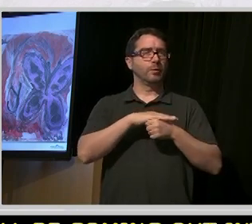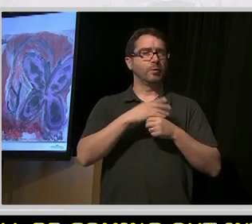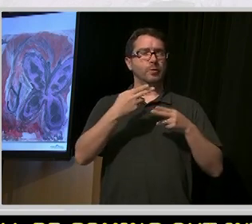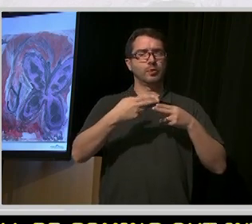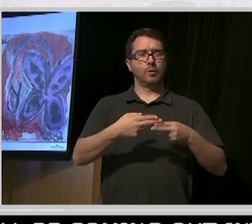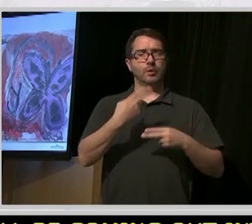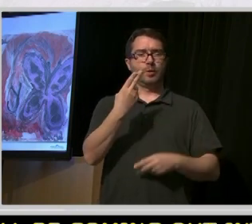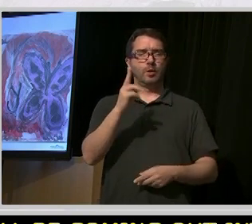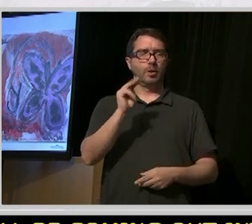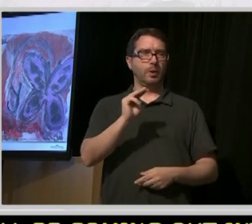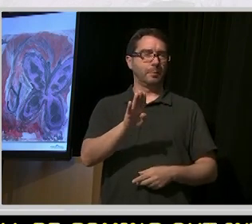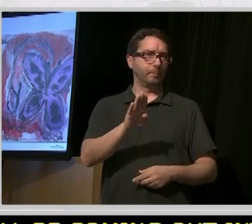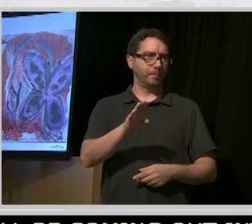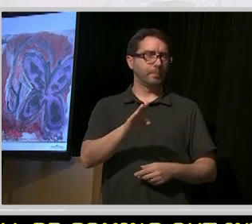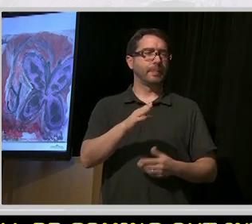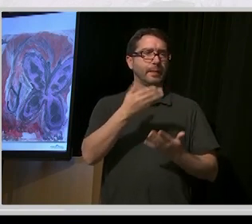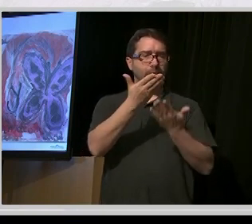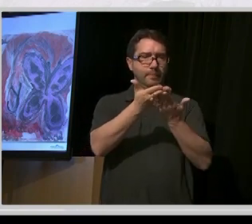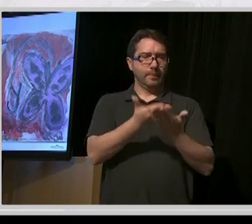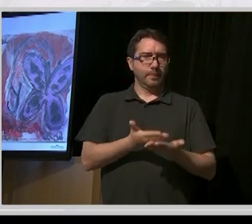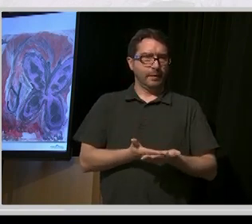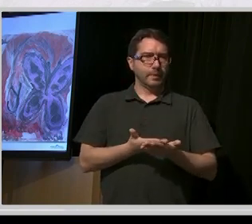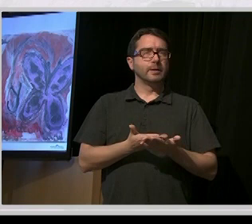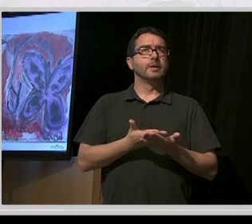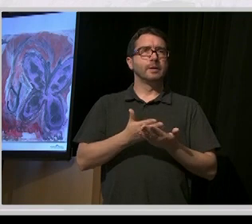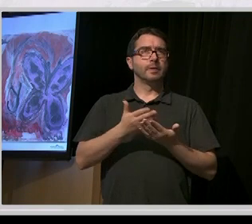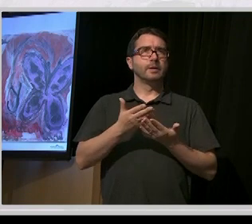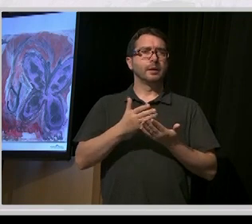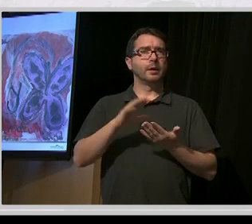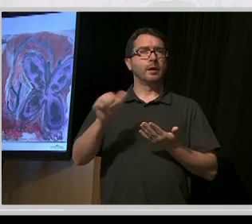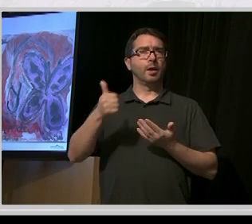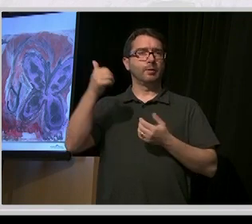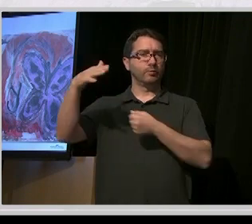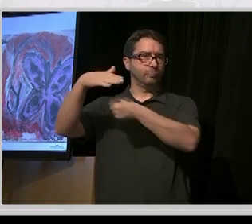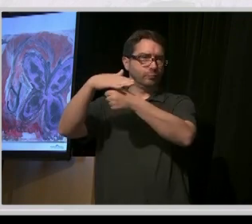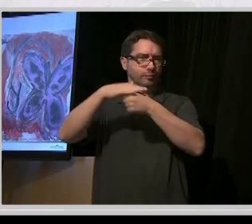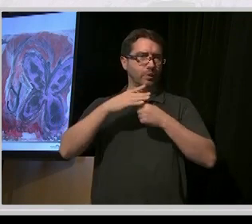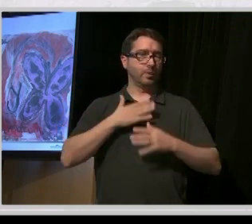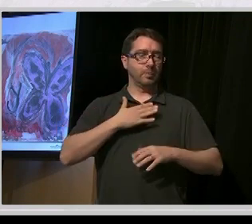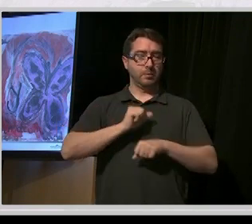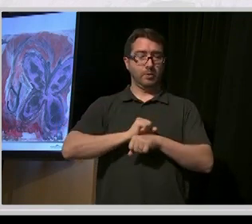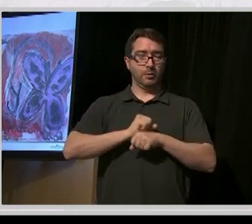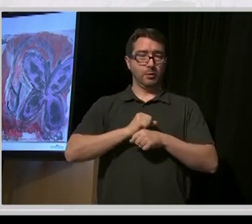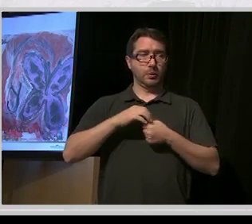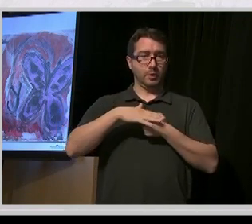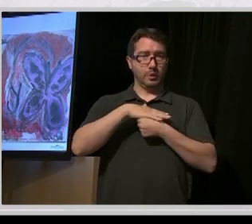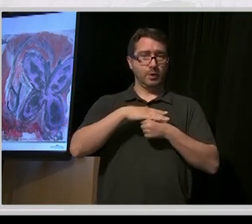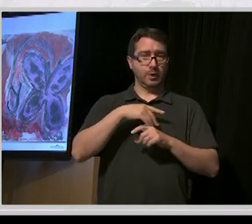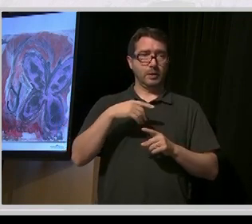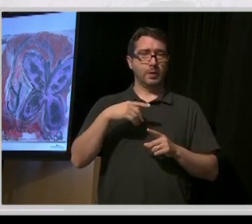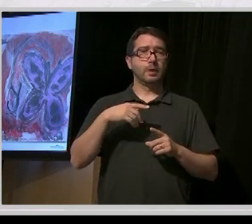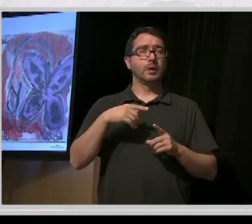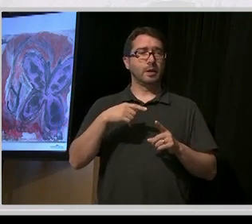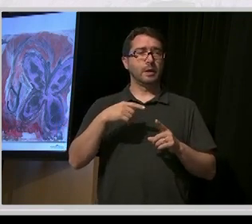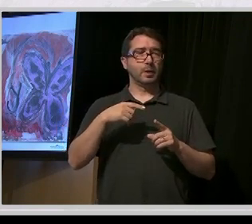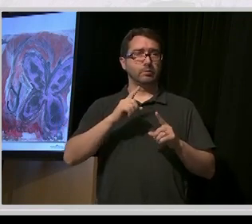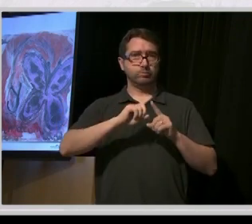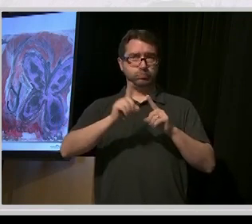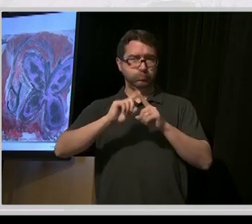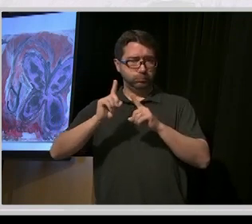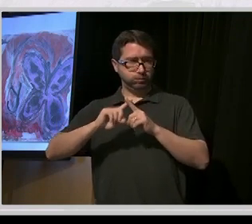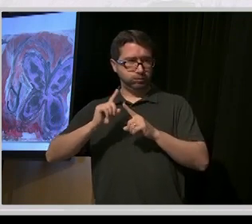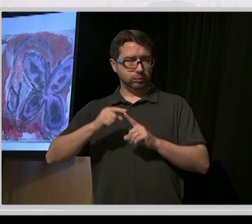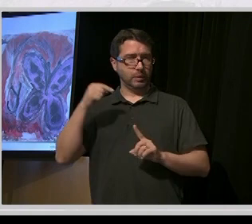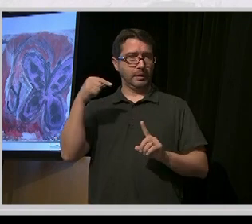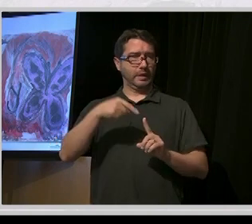based on the evidence from other jurisdictions. And I know from my work in other places, this is significantly underdone here.